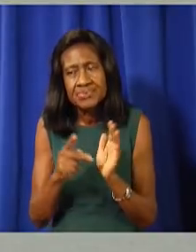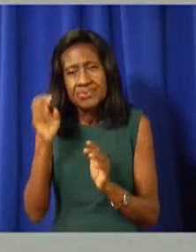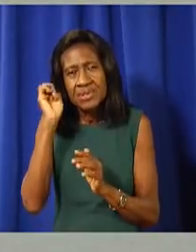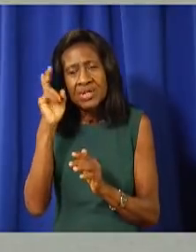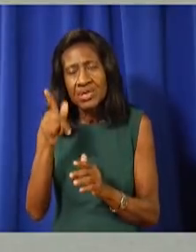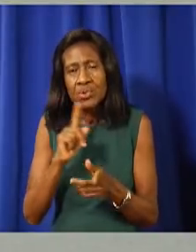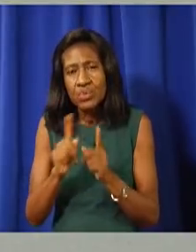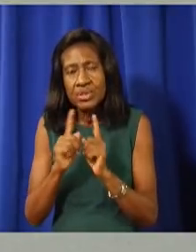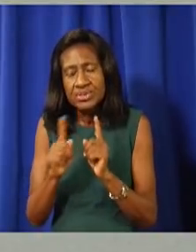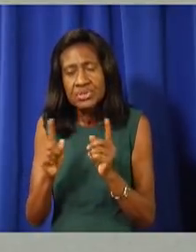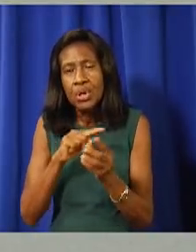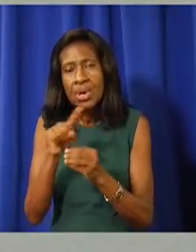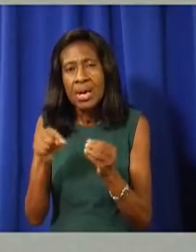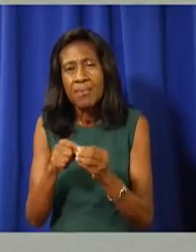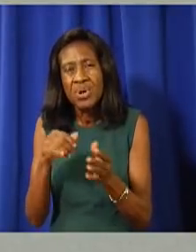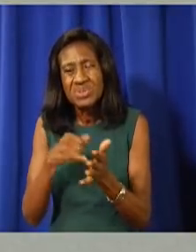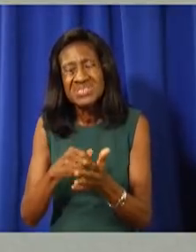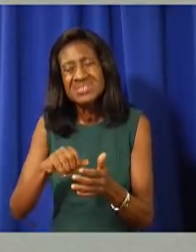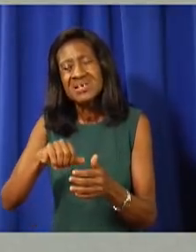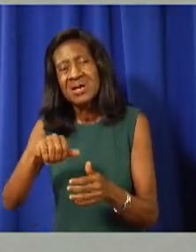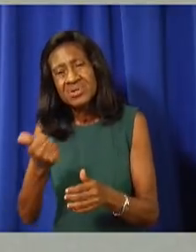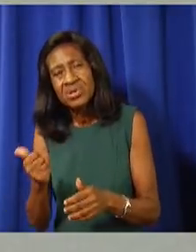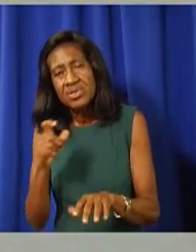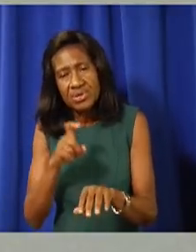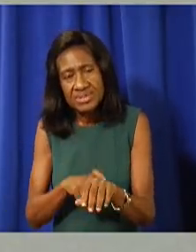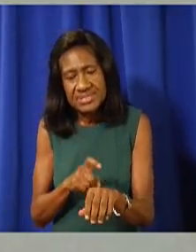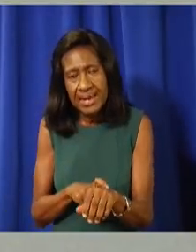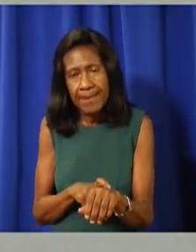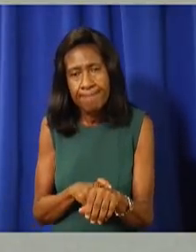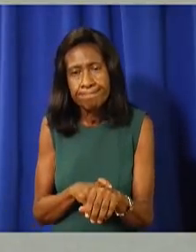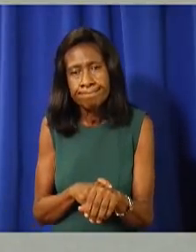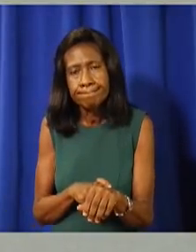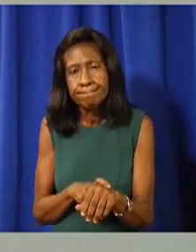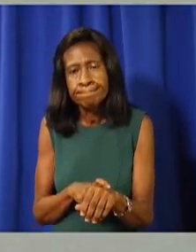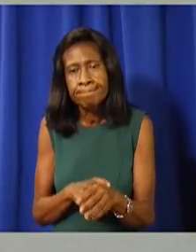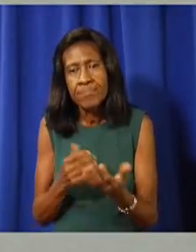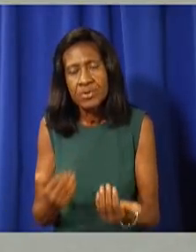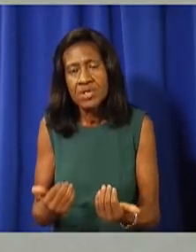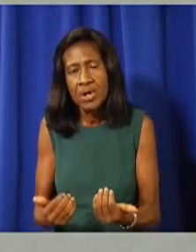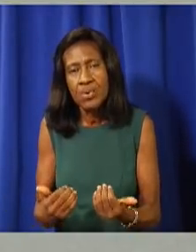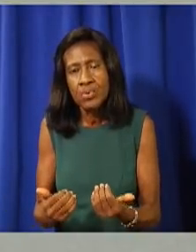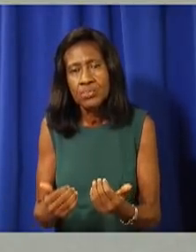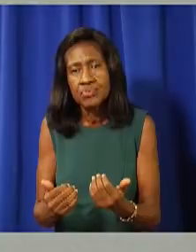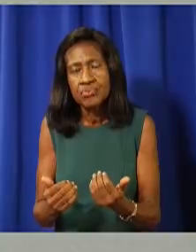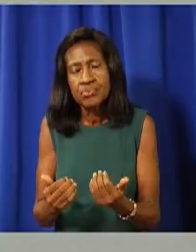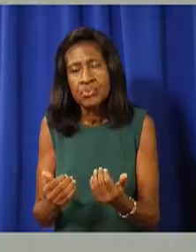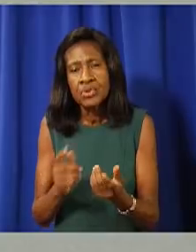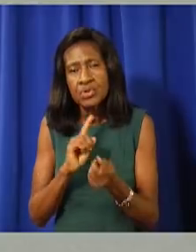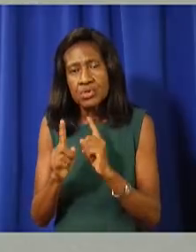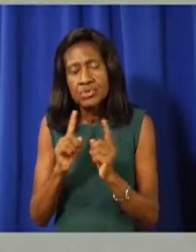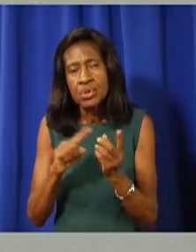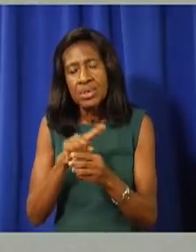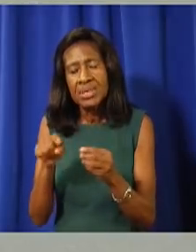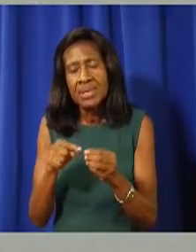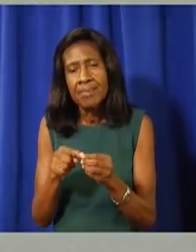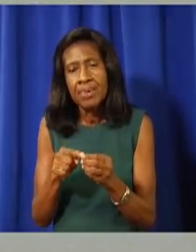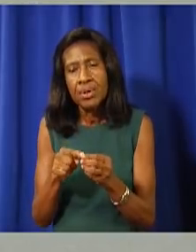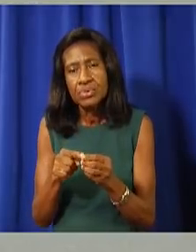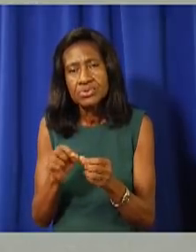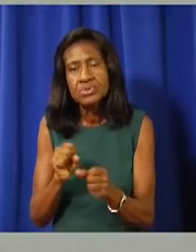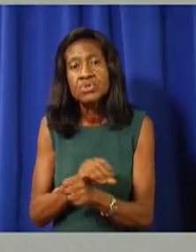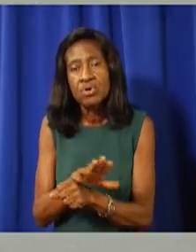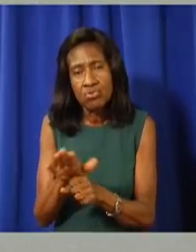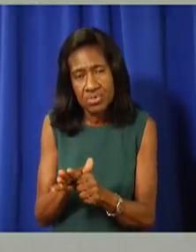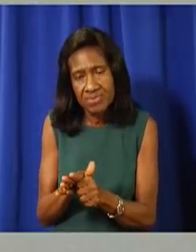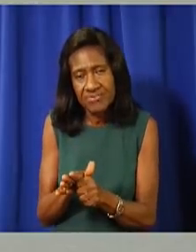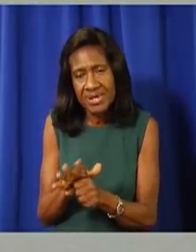Um, this is, this is particularly for, um, you know, circumstances surrounding reopening and, and COVID-related. We can talk further about